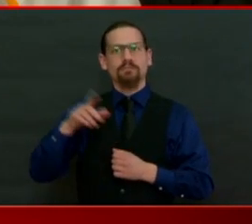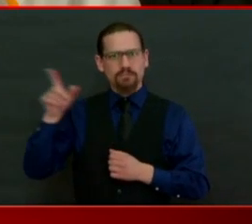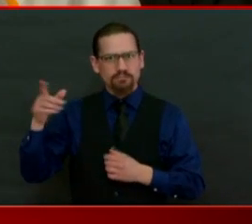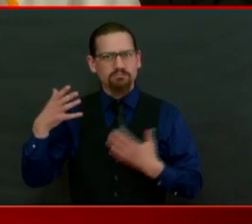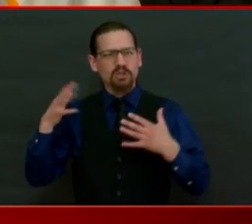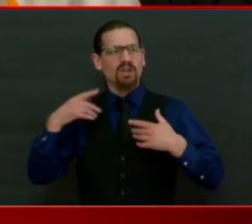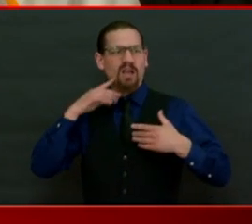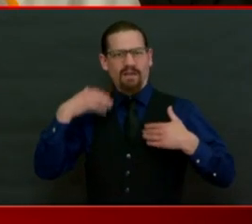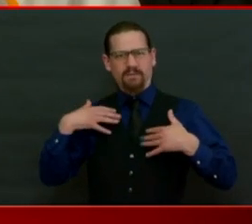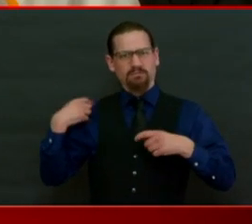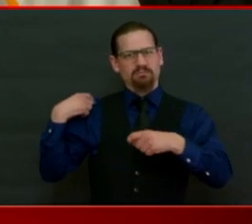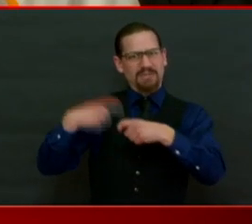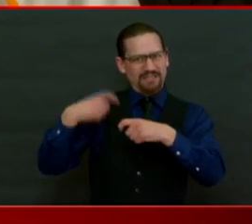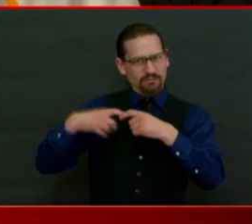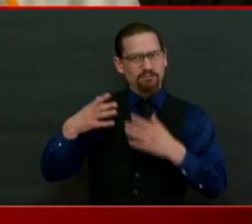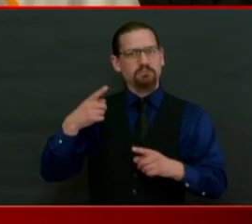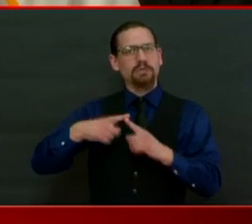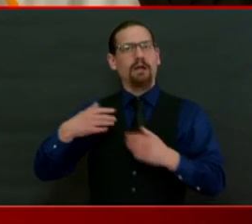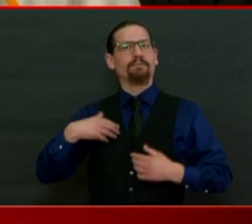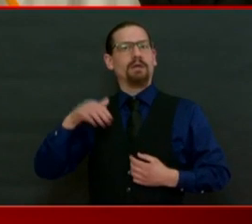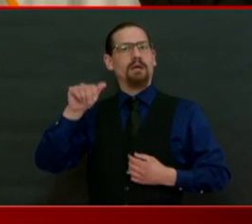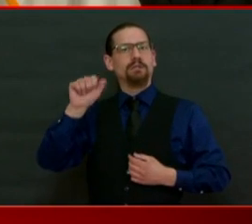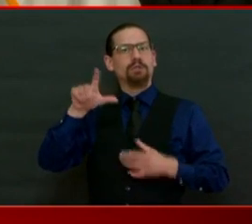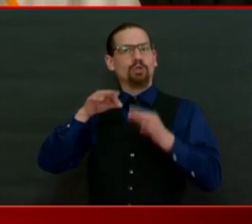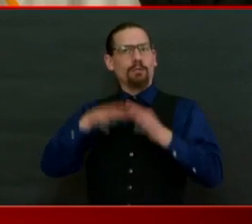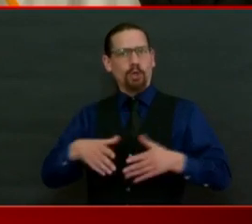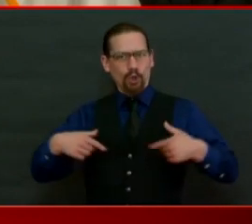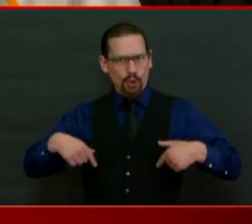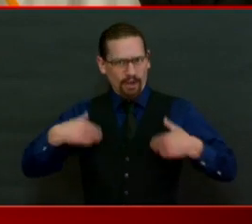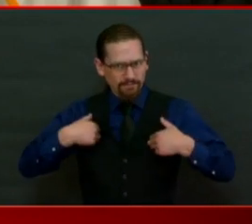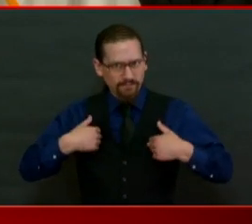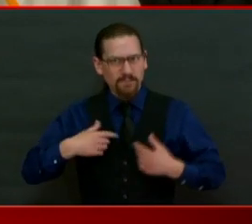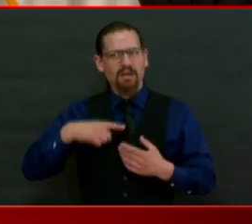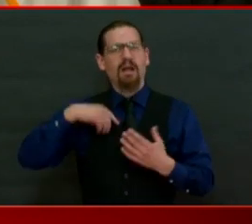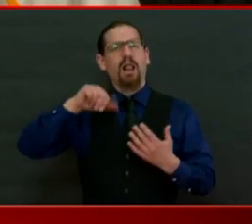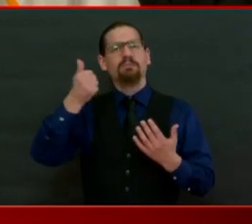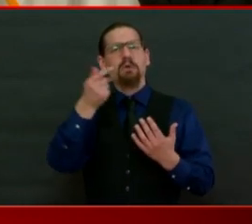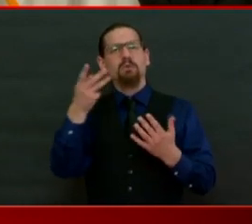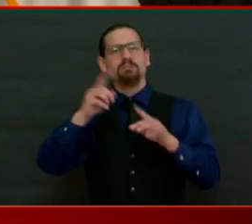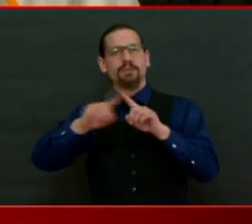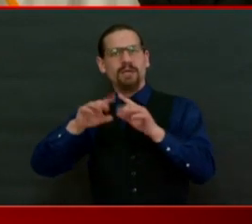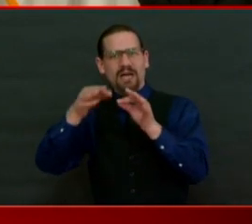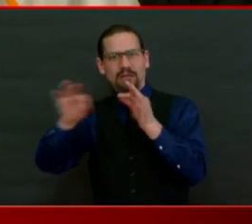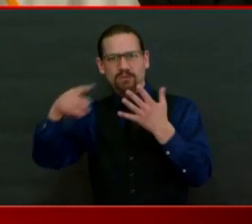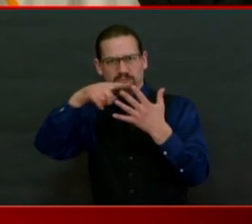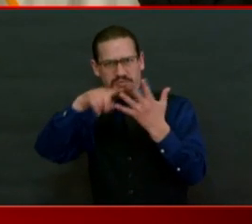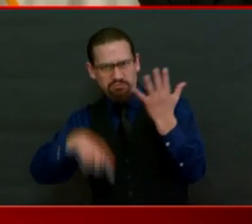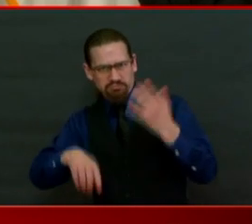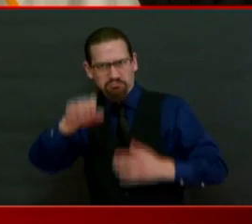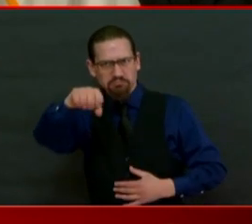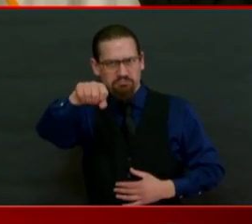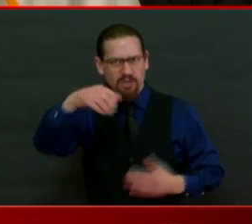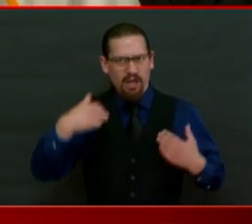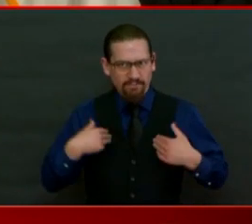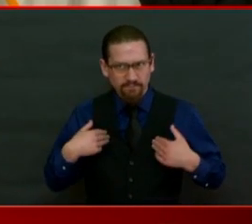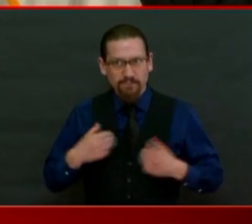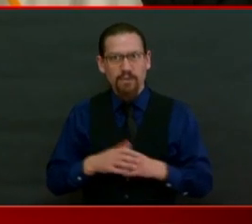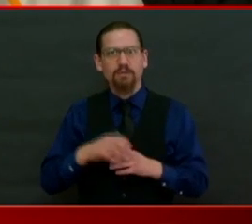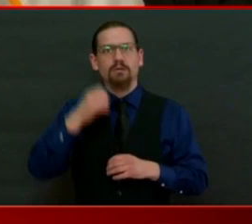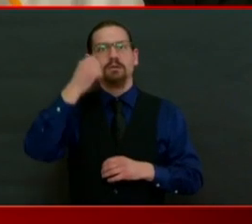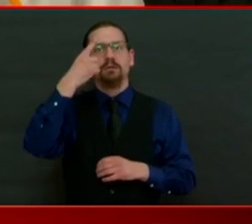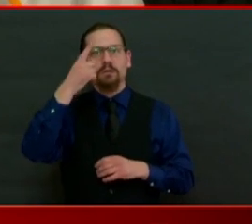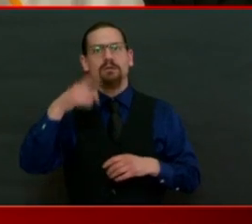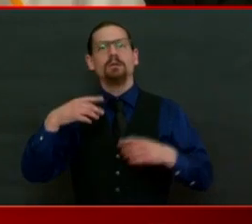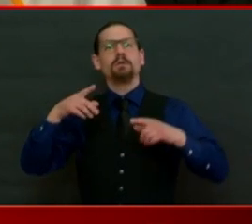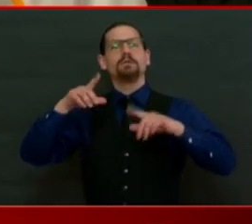for the walkthrough sites, it's Portuguese and English and Spanish. But maybe we could do more and that's something